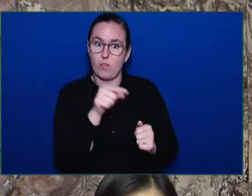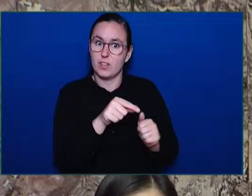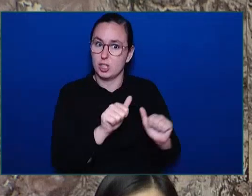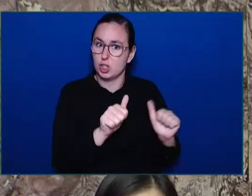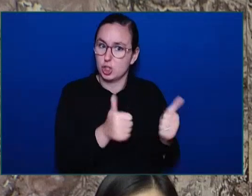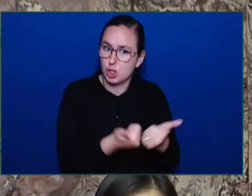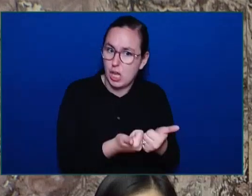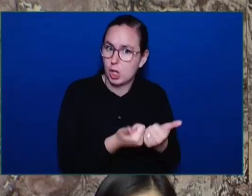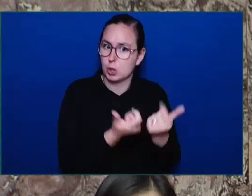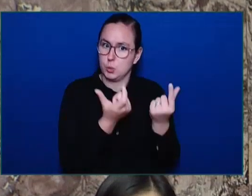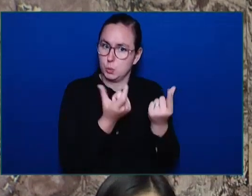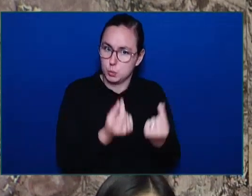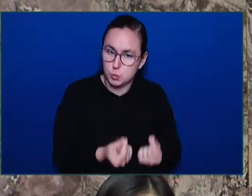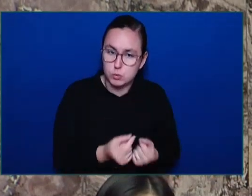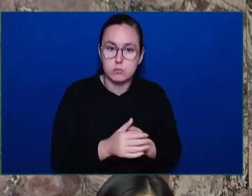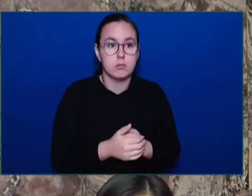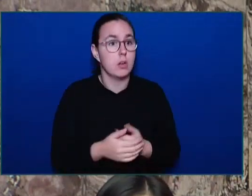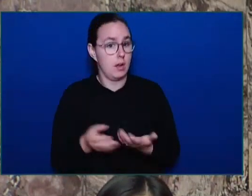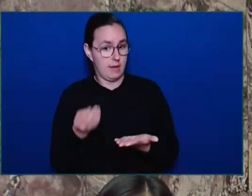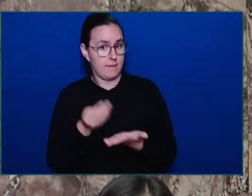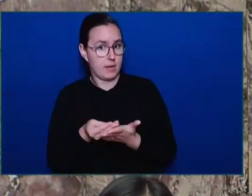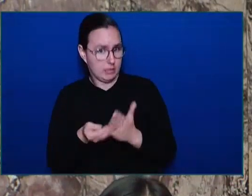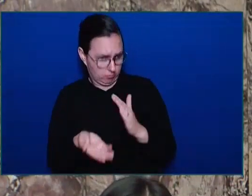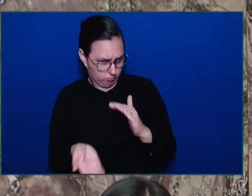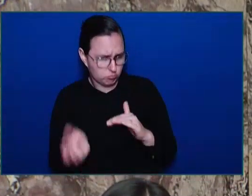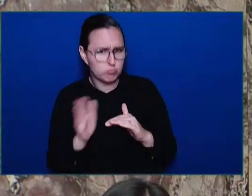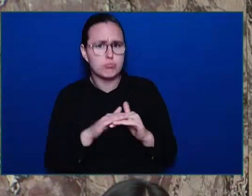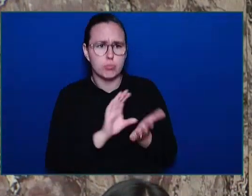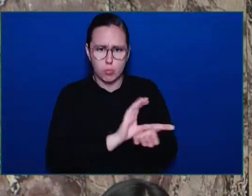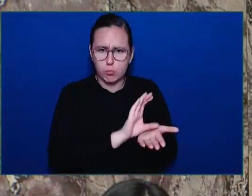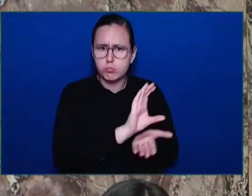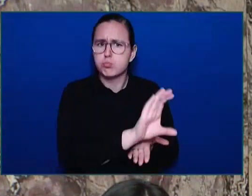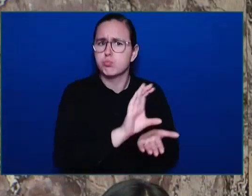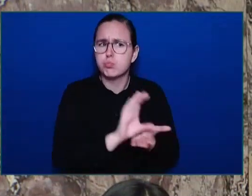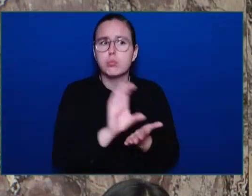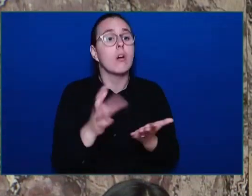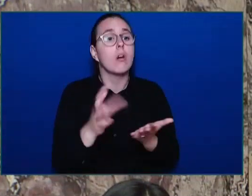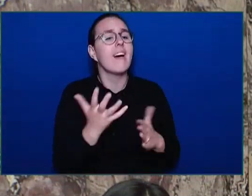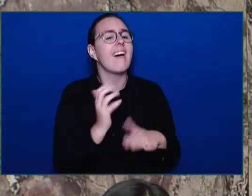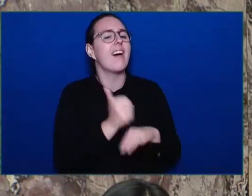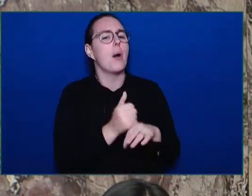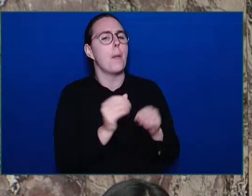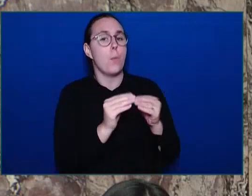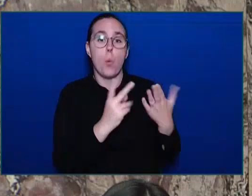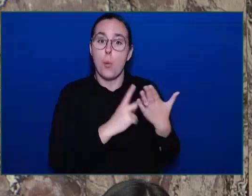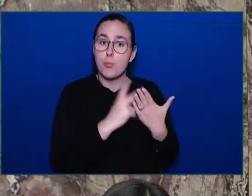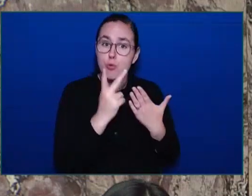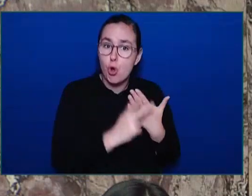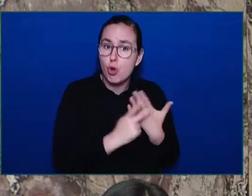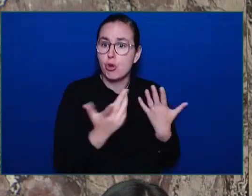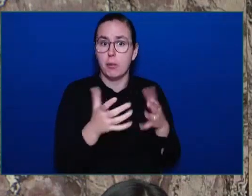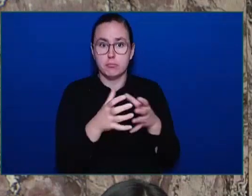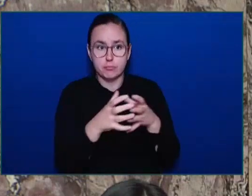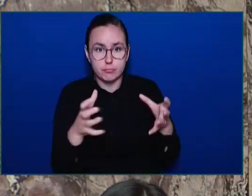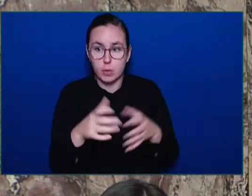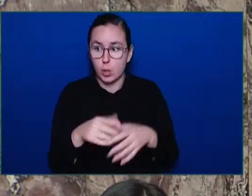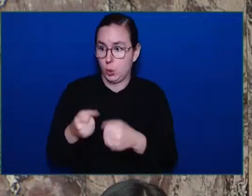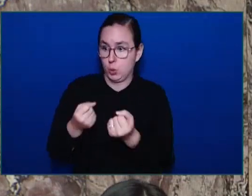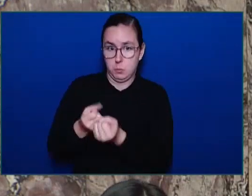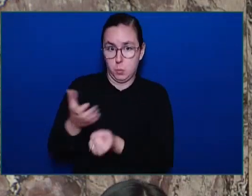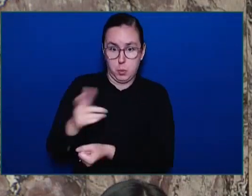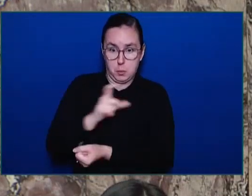of putting in programs and supports for police and communities to deal with some of the challenges that they're facing with those